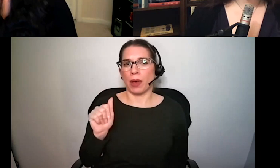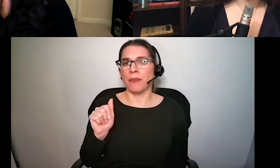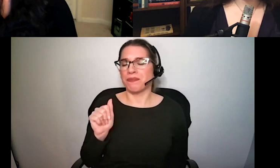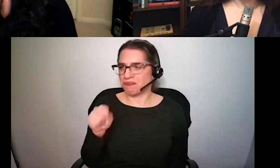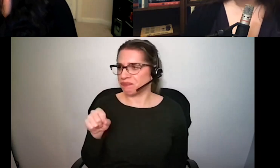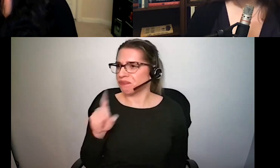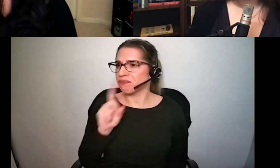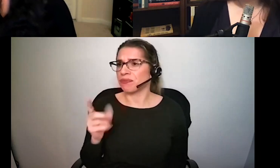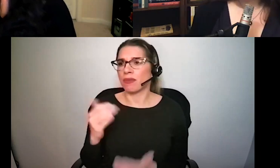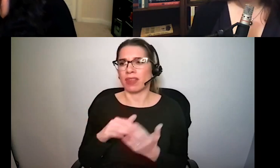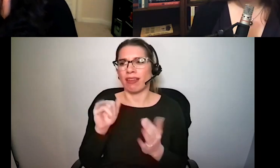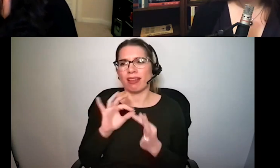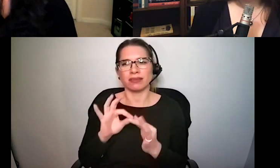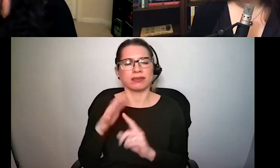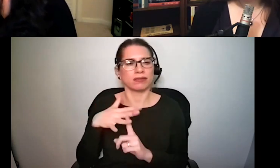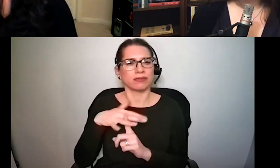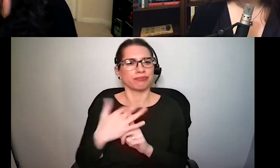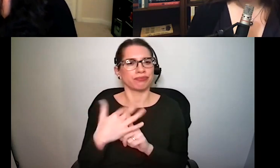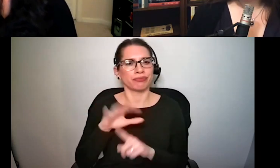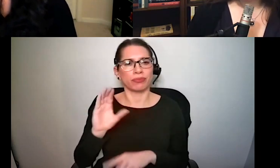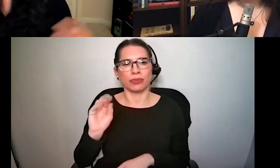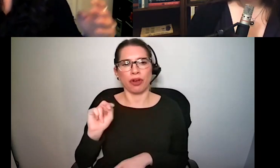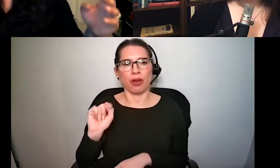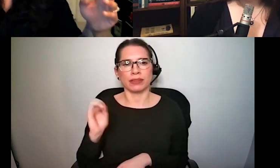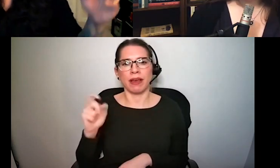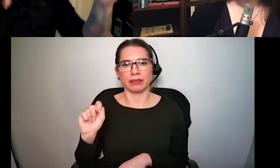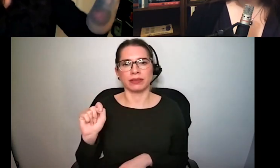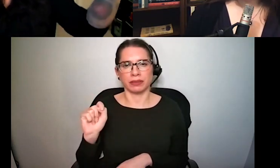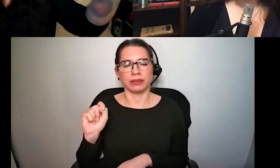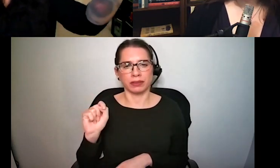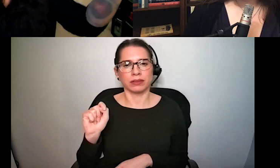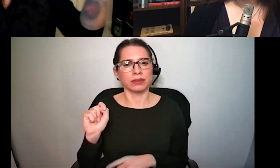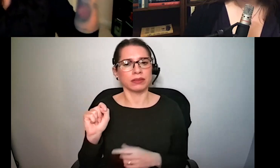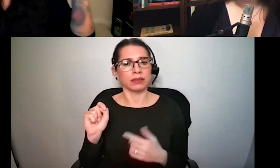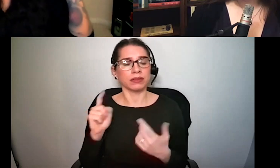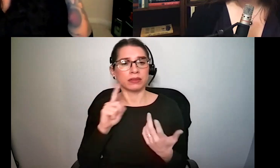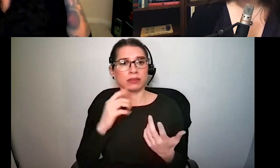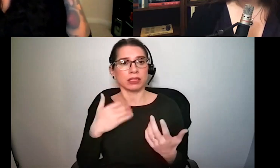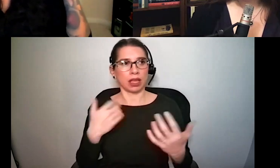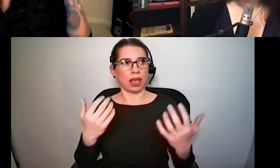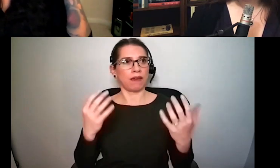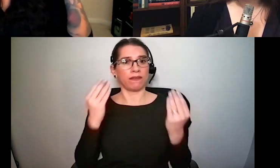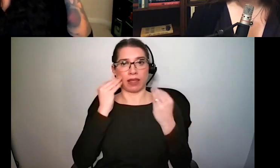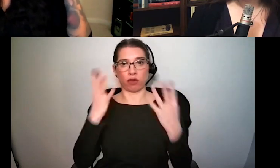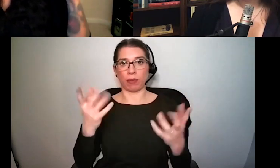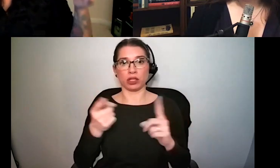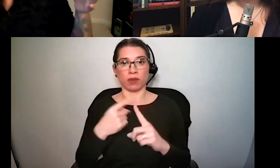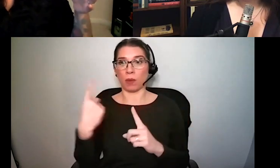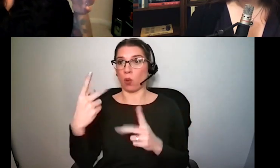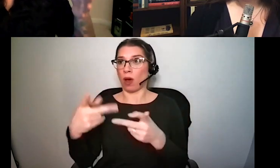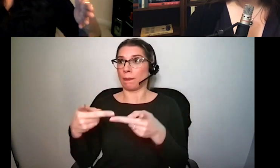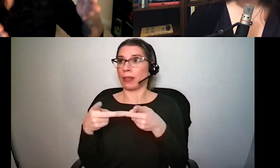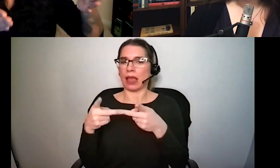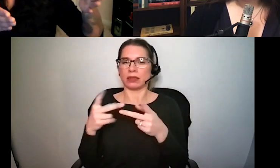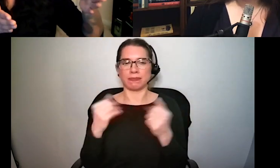basically what you're trying to do is um you have multiple streams of information and you're trying